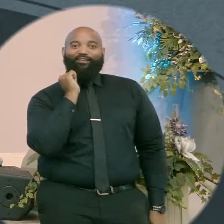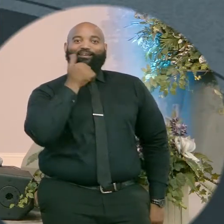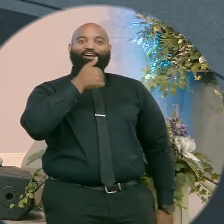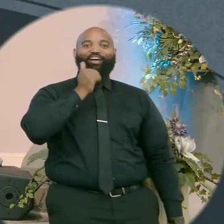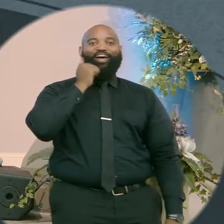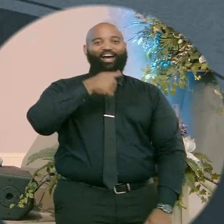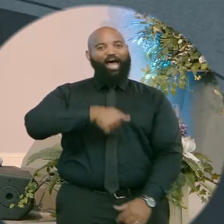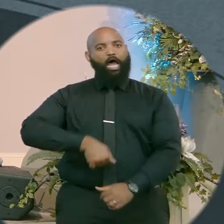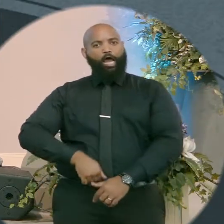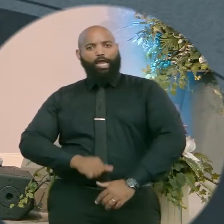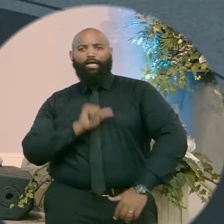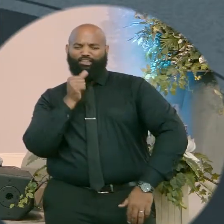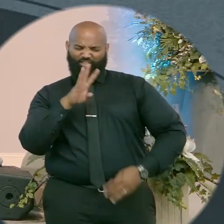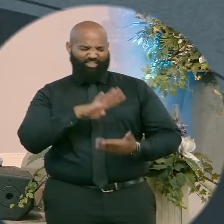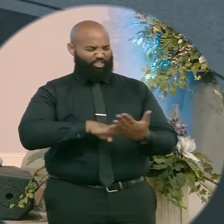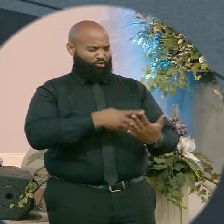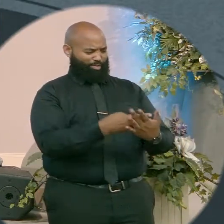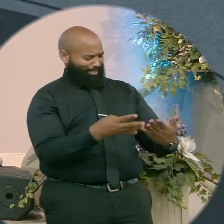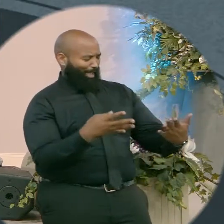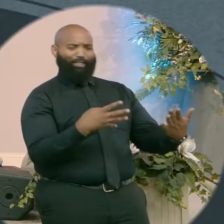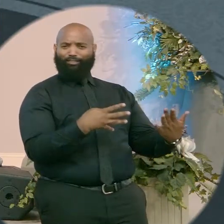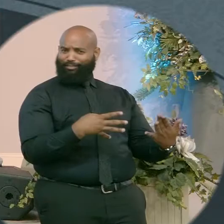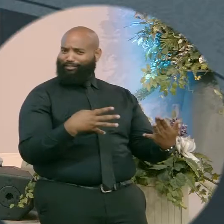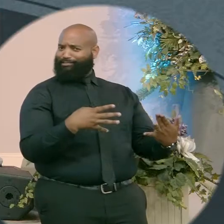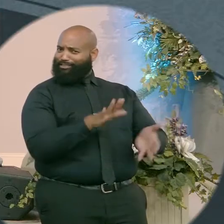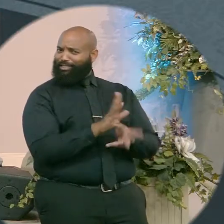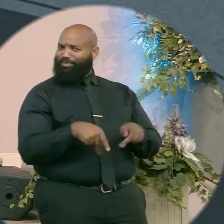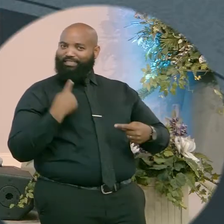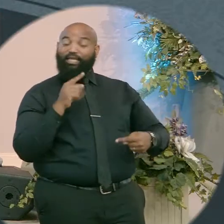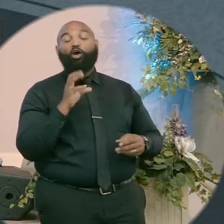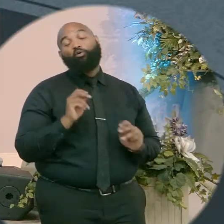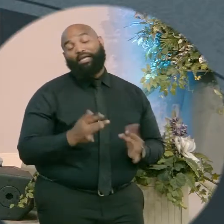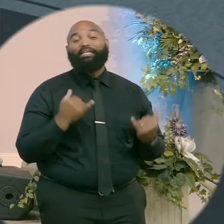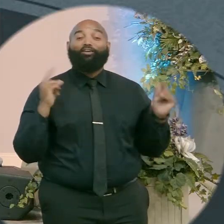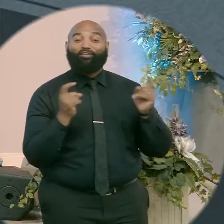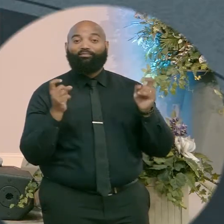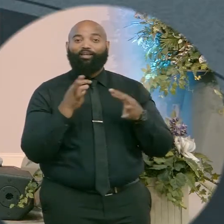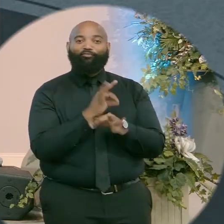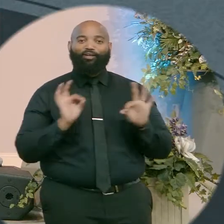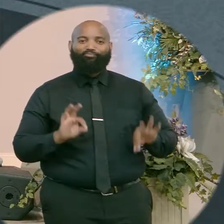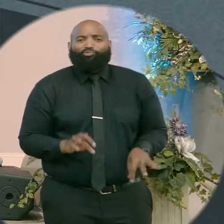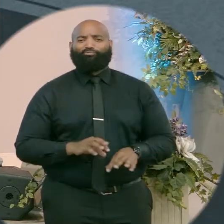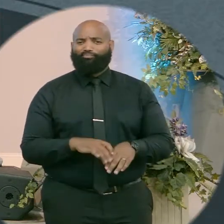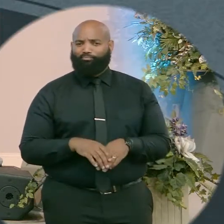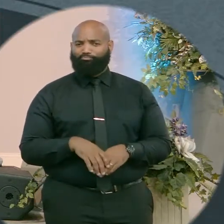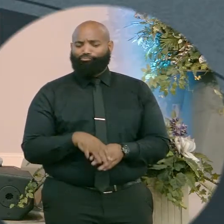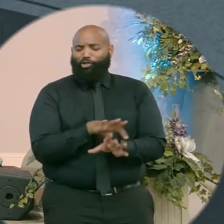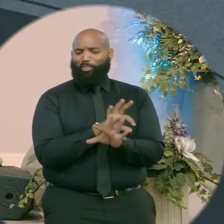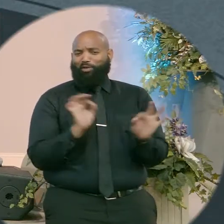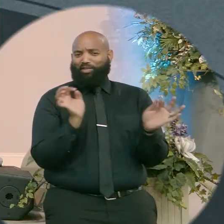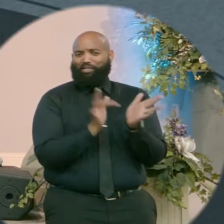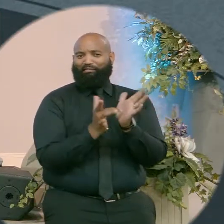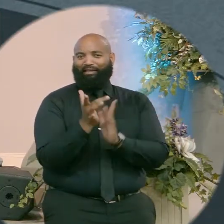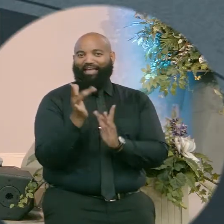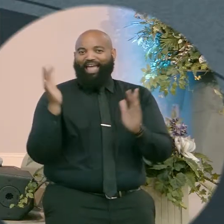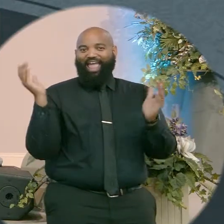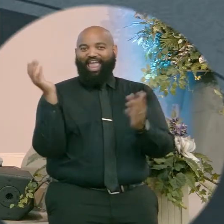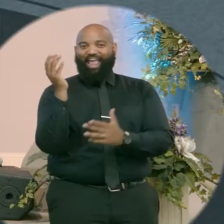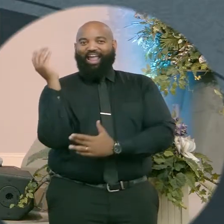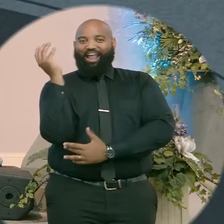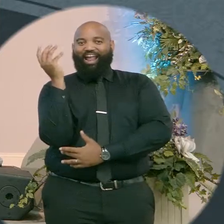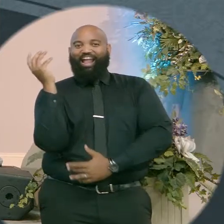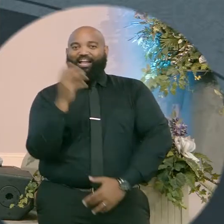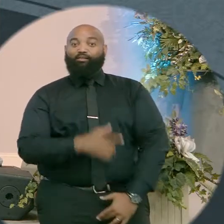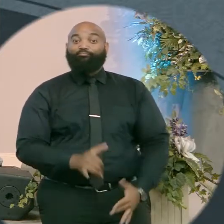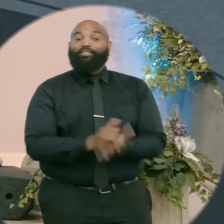I don't need a date on the calendar. I don't need nobody's permission. I got free when I said yes to Jesus. That's my freedom day.